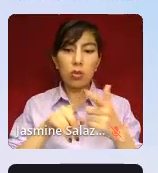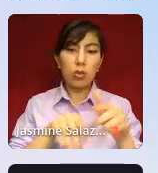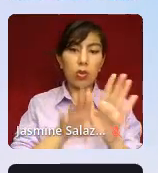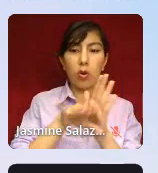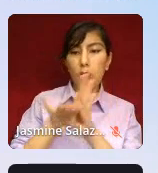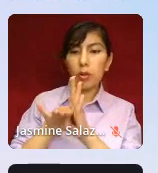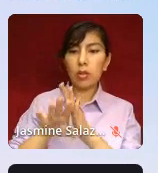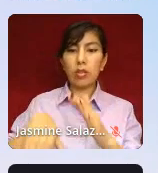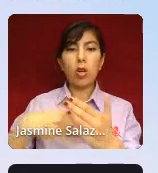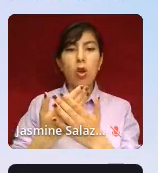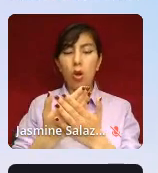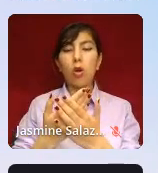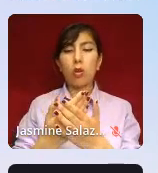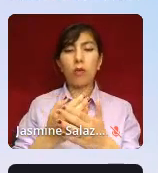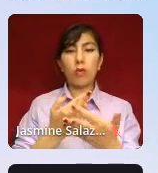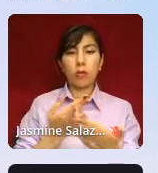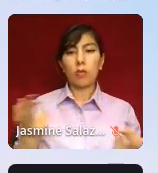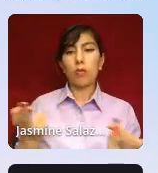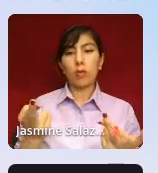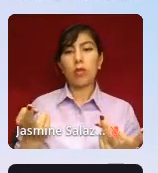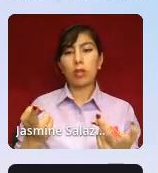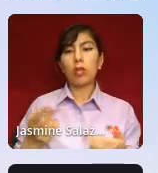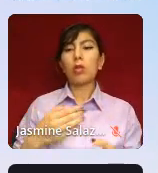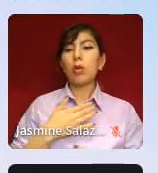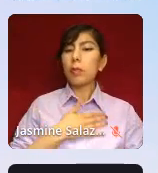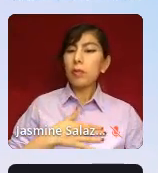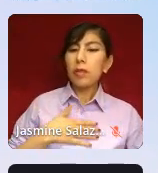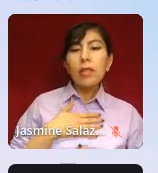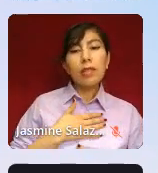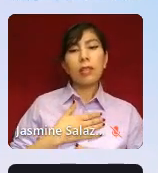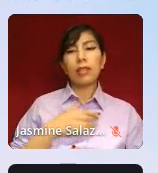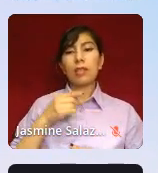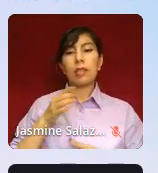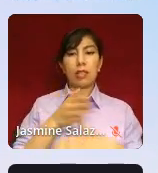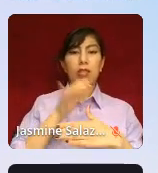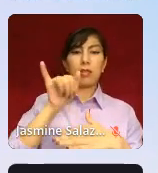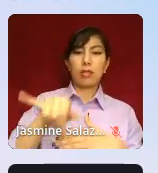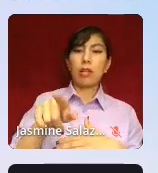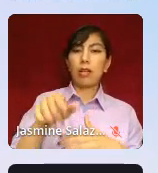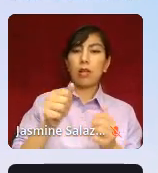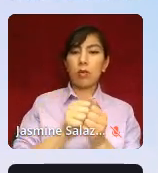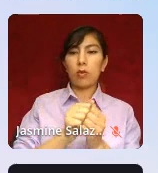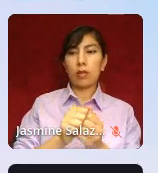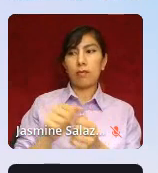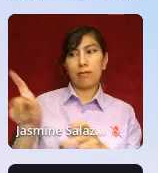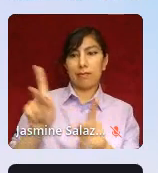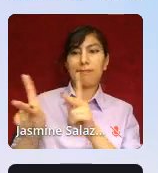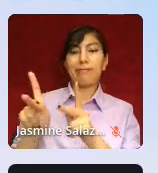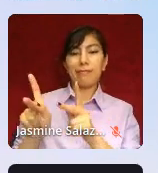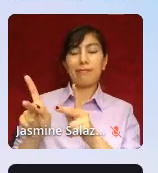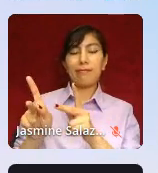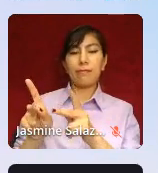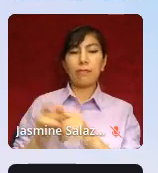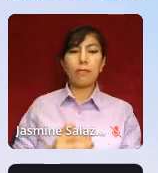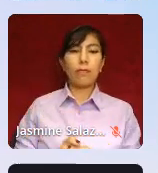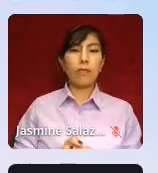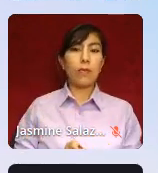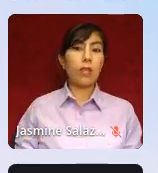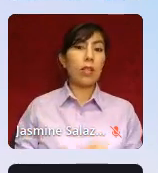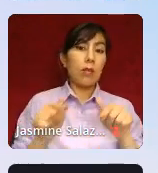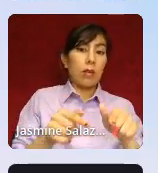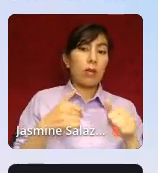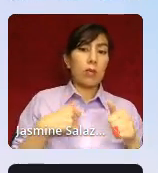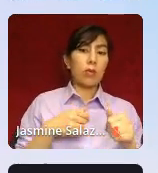of the resources. So please be sure to share that with folks. So we were going to do a quick